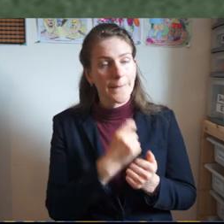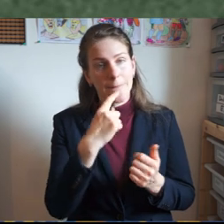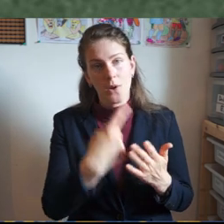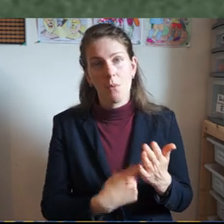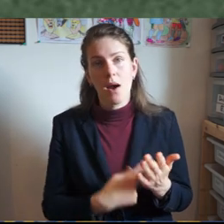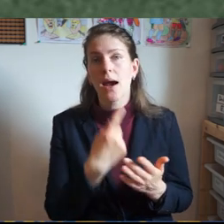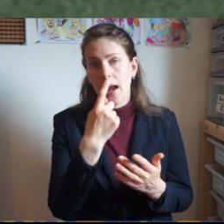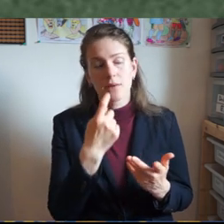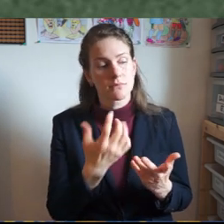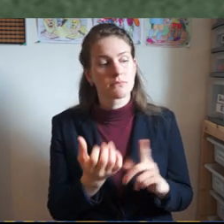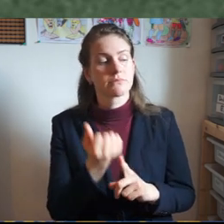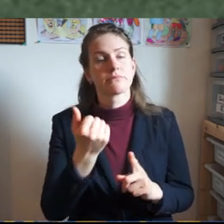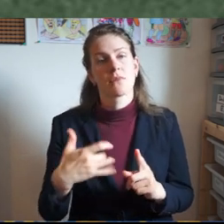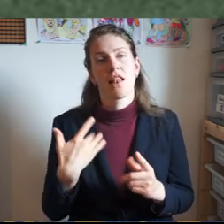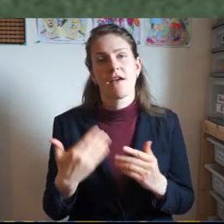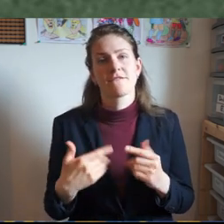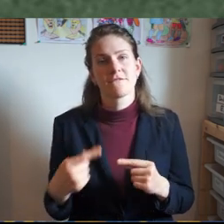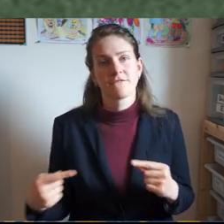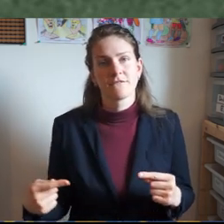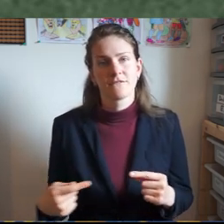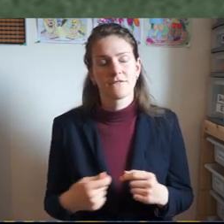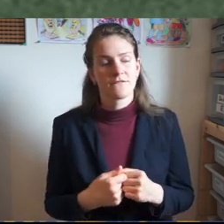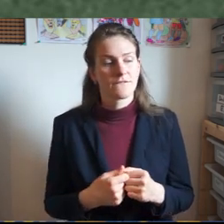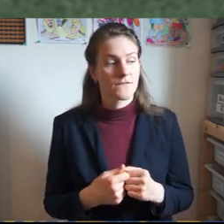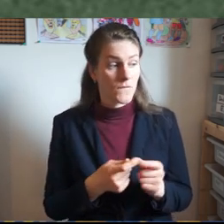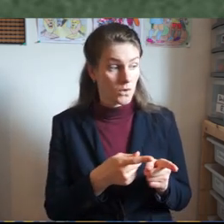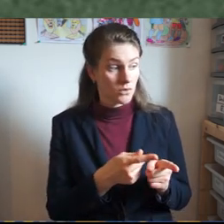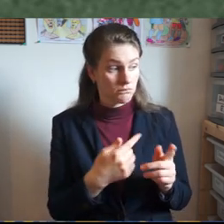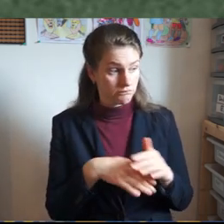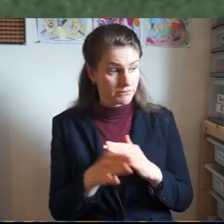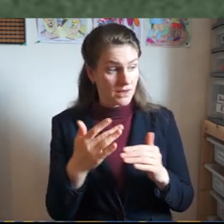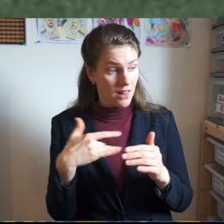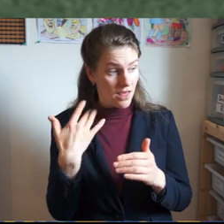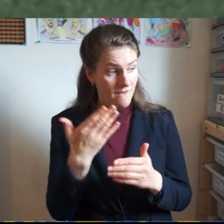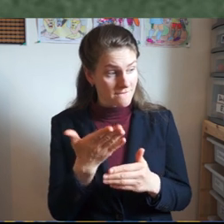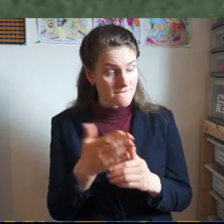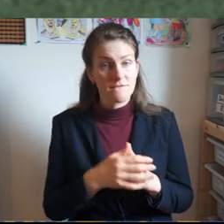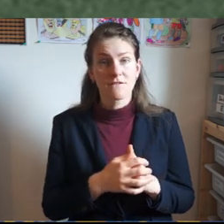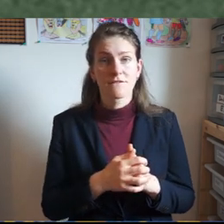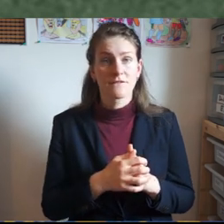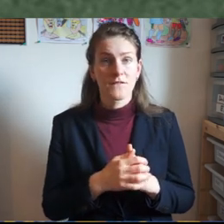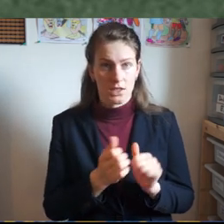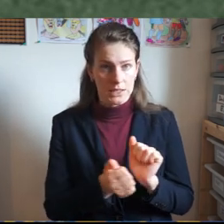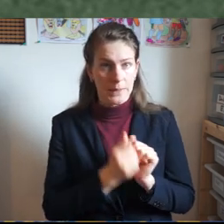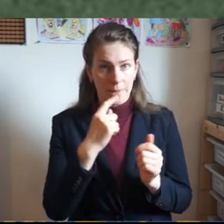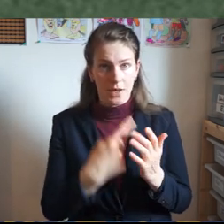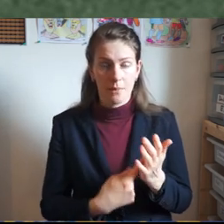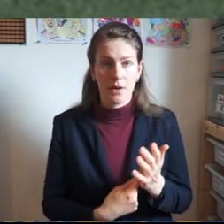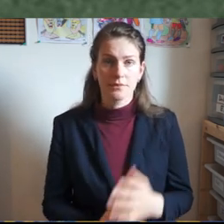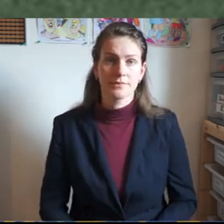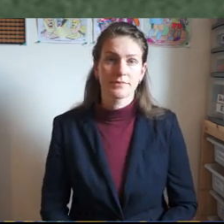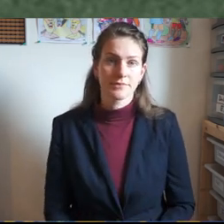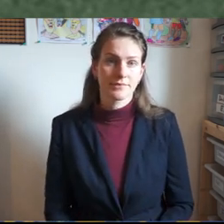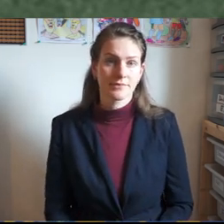The Lord says if thou will enter into life keep the commandments and the rich young ruler says